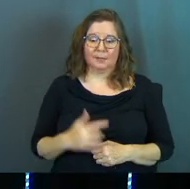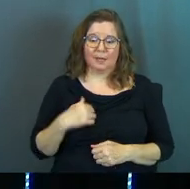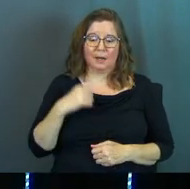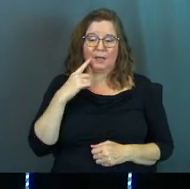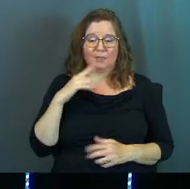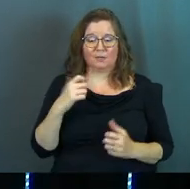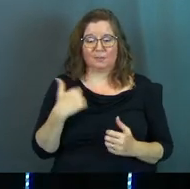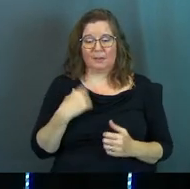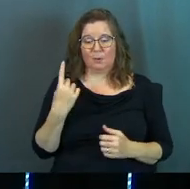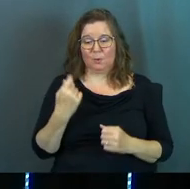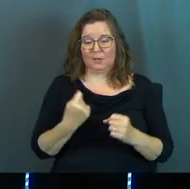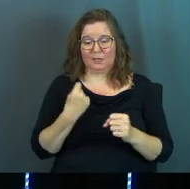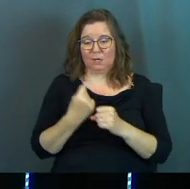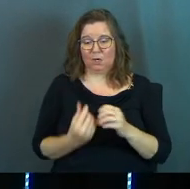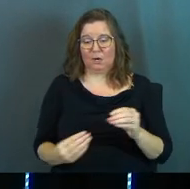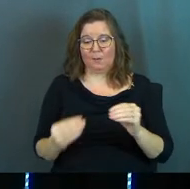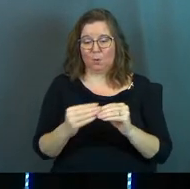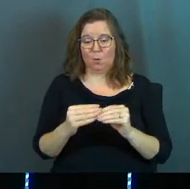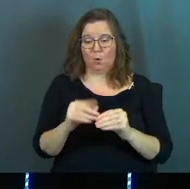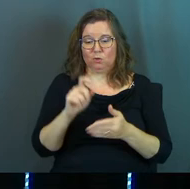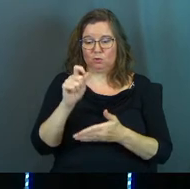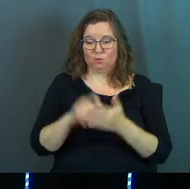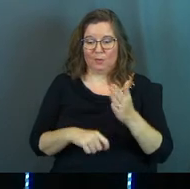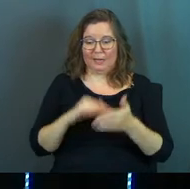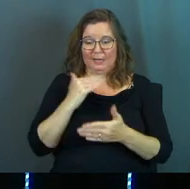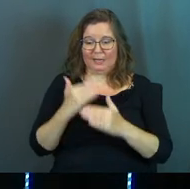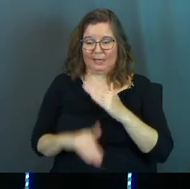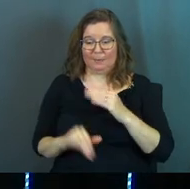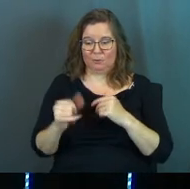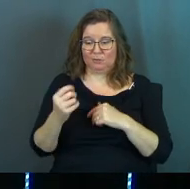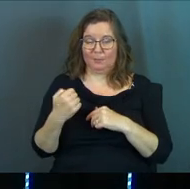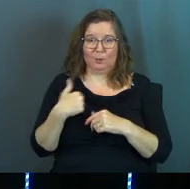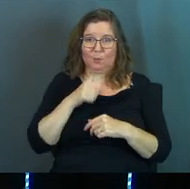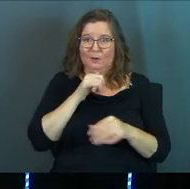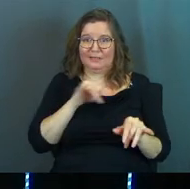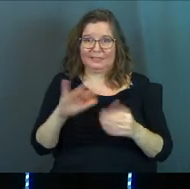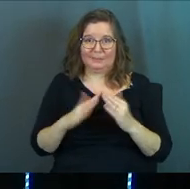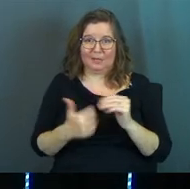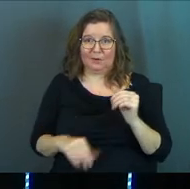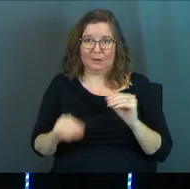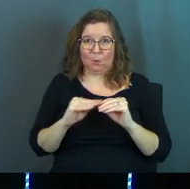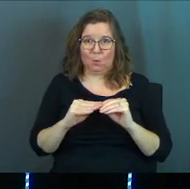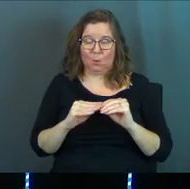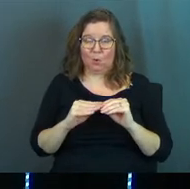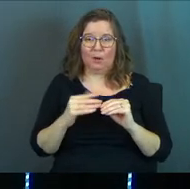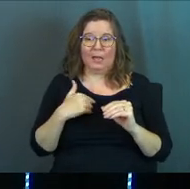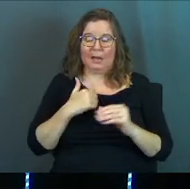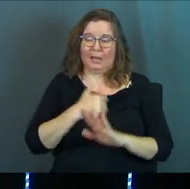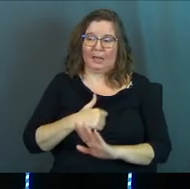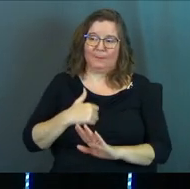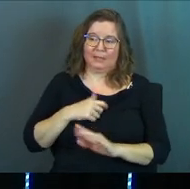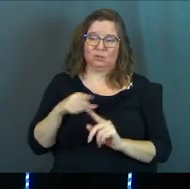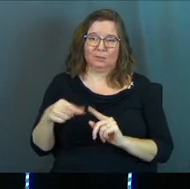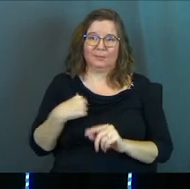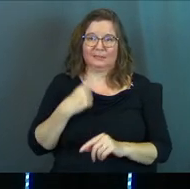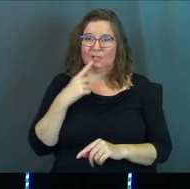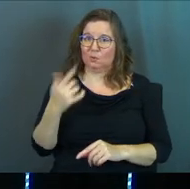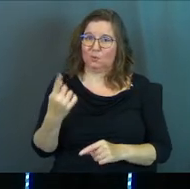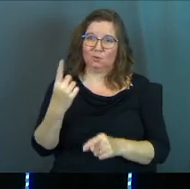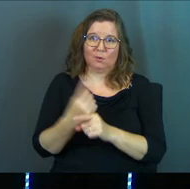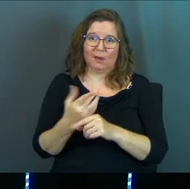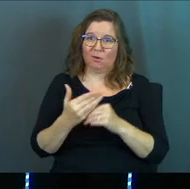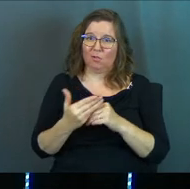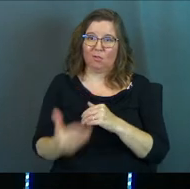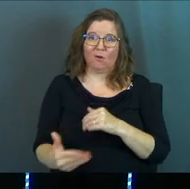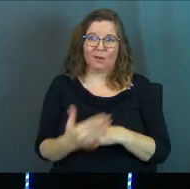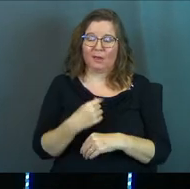And I think it took me maybe another year to write Jim an email and we weren't even in the same town anymore and I'm apologizing to him and saying you were